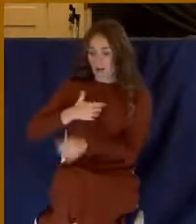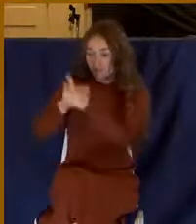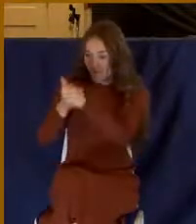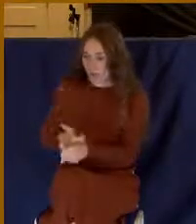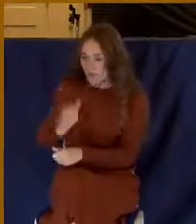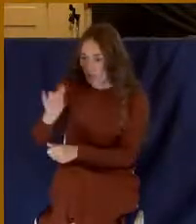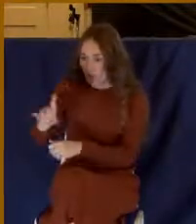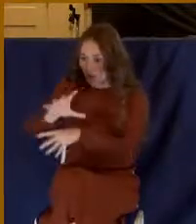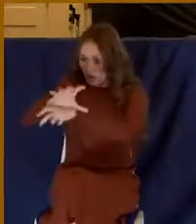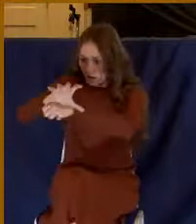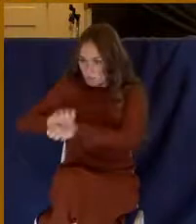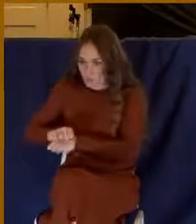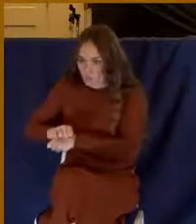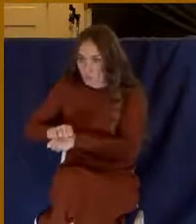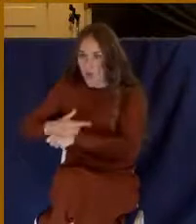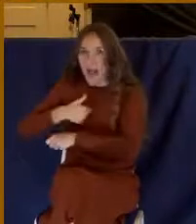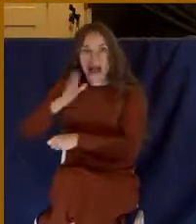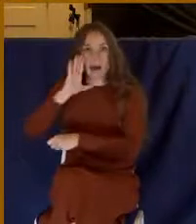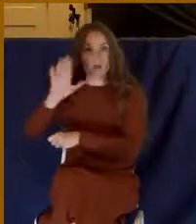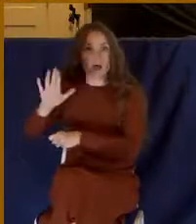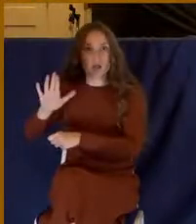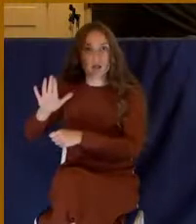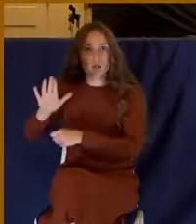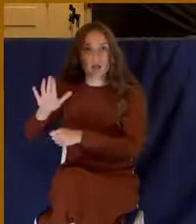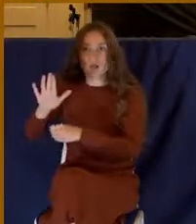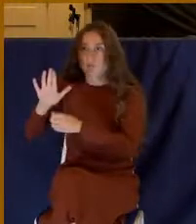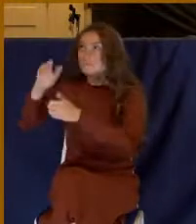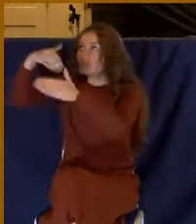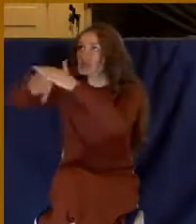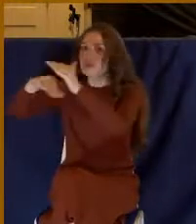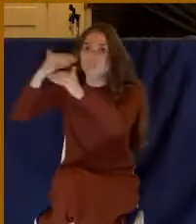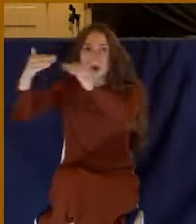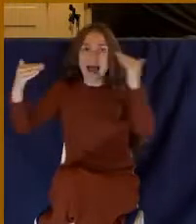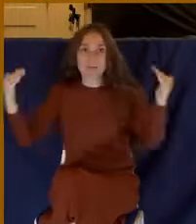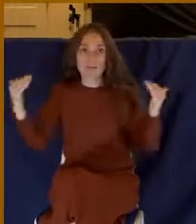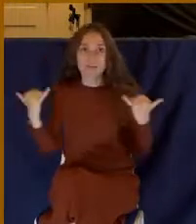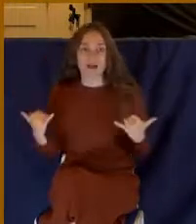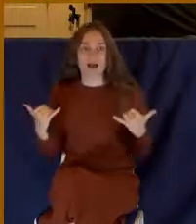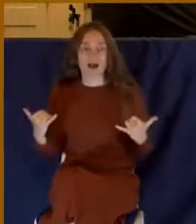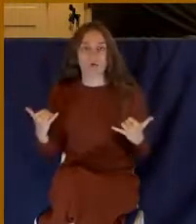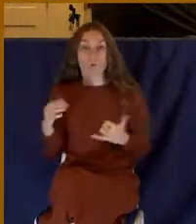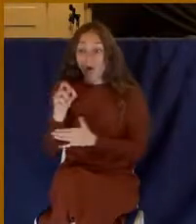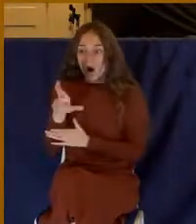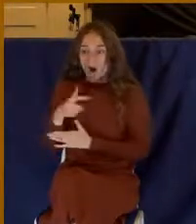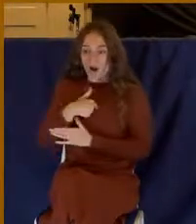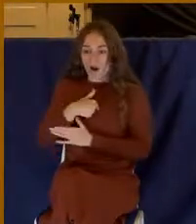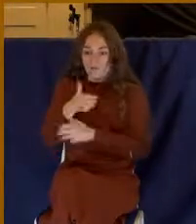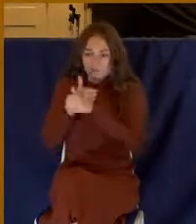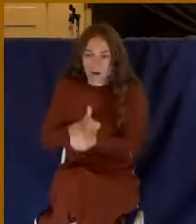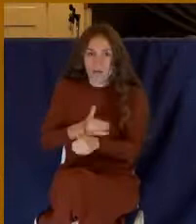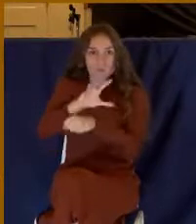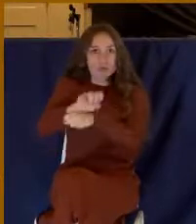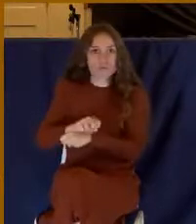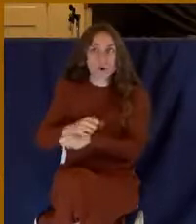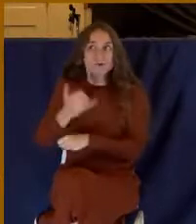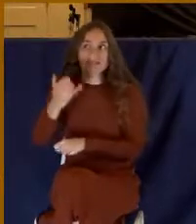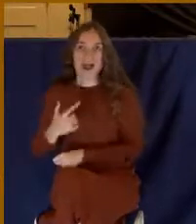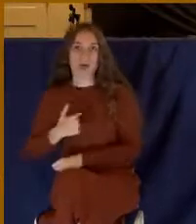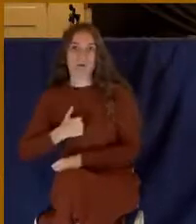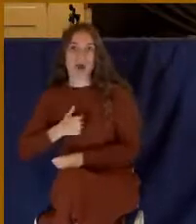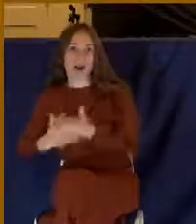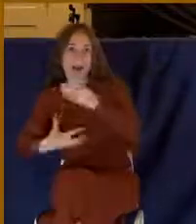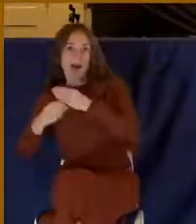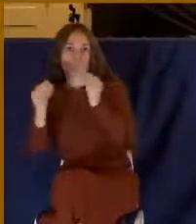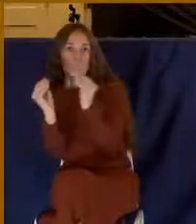heaven. Or it can add anything to what they have already in Christ. And so this was the problem.